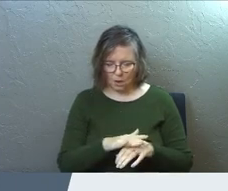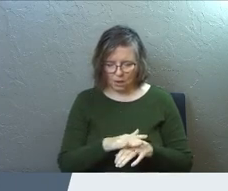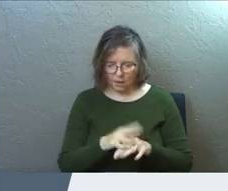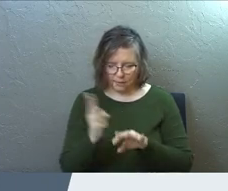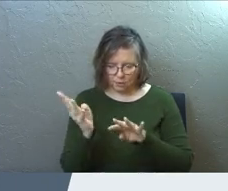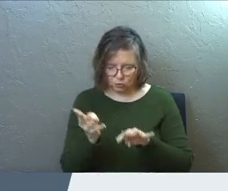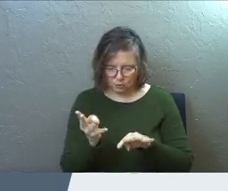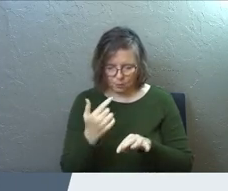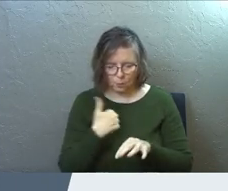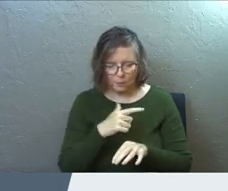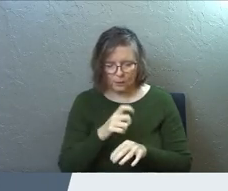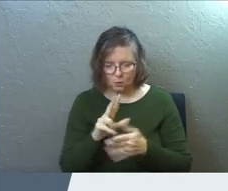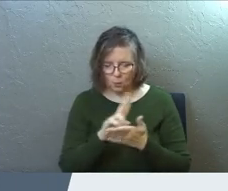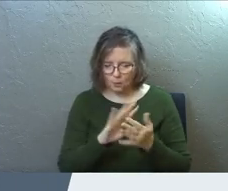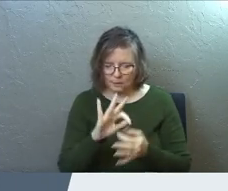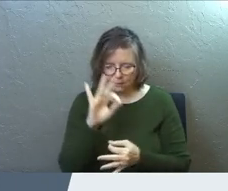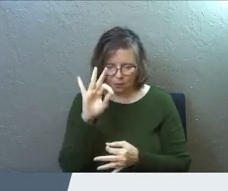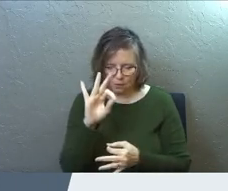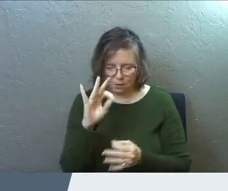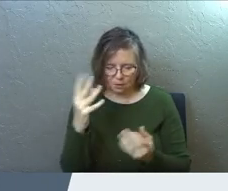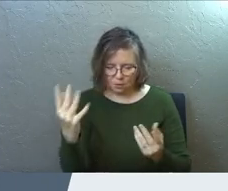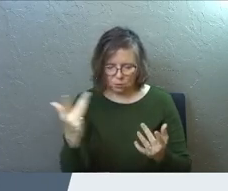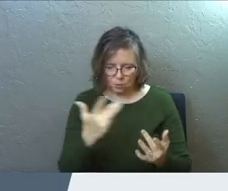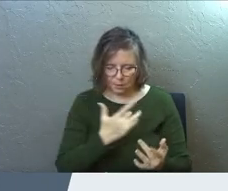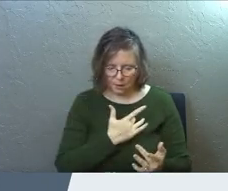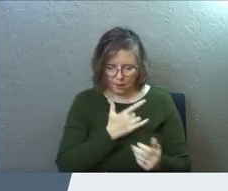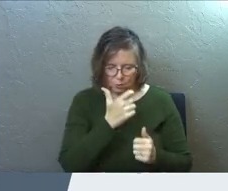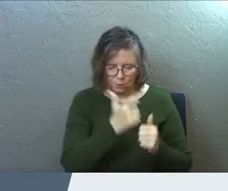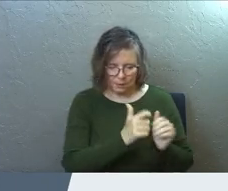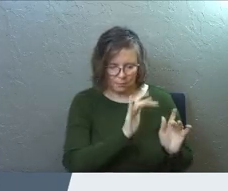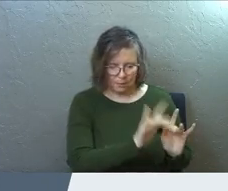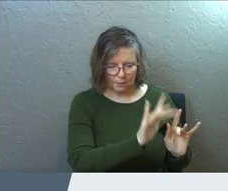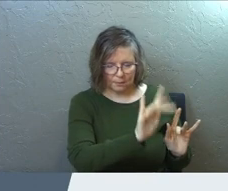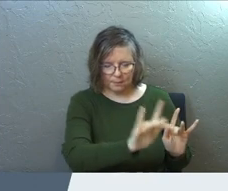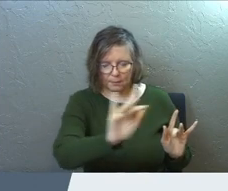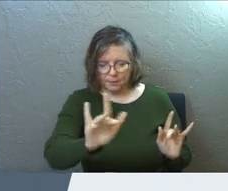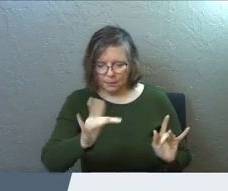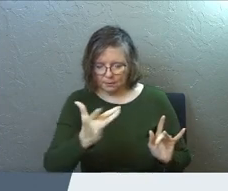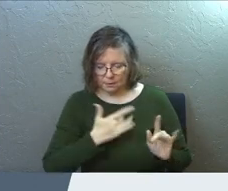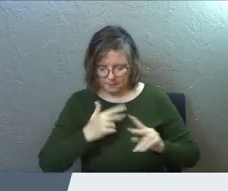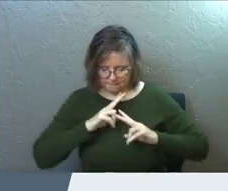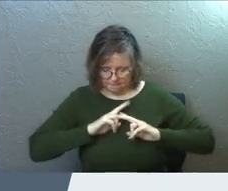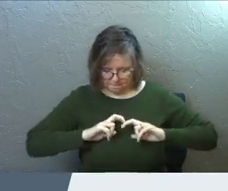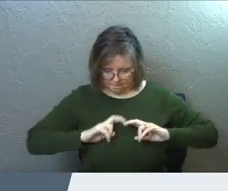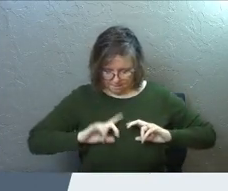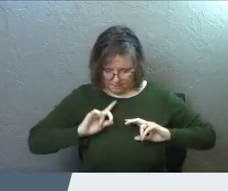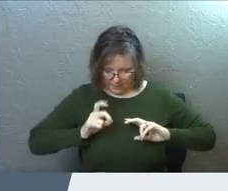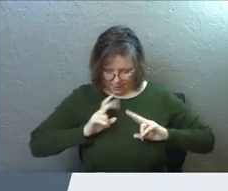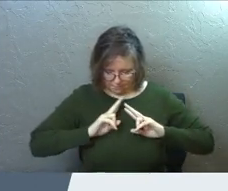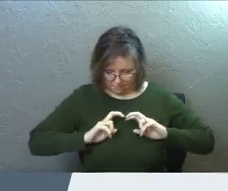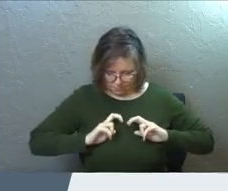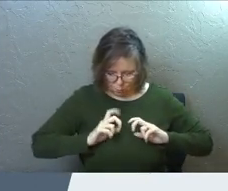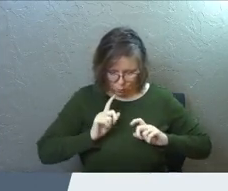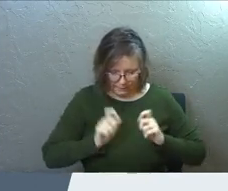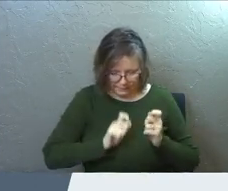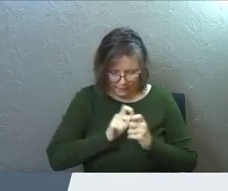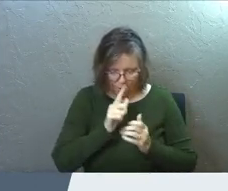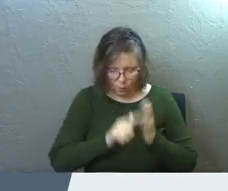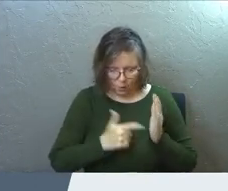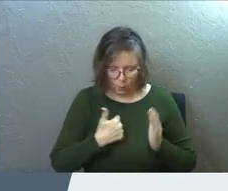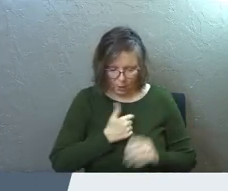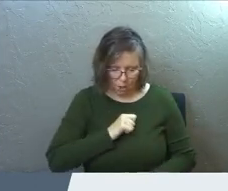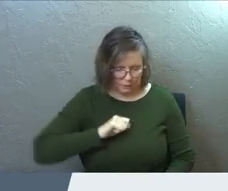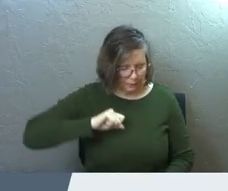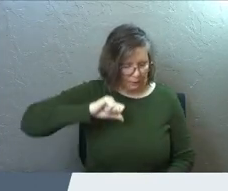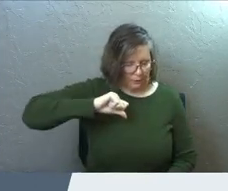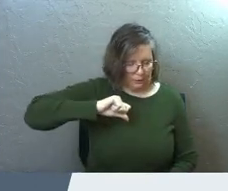feed, God, we need your Holy Spirit to come to every single human soul and to diagnose exactly what the things are that are